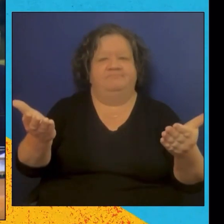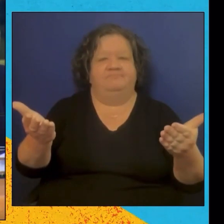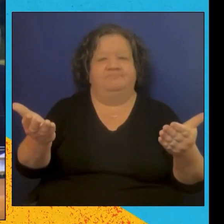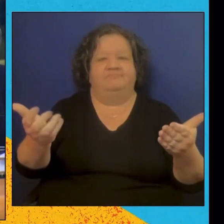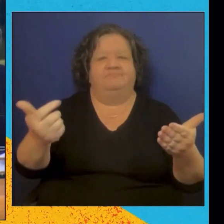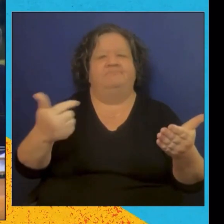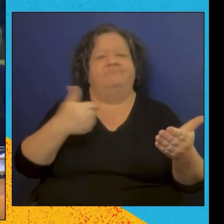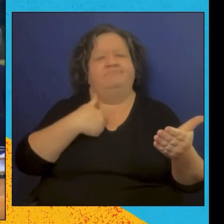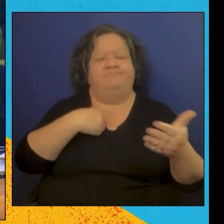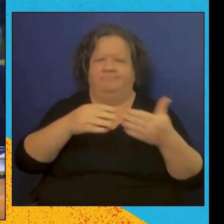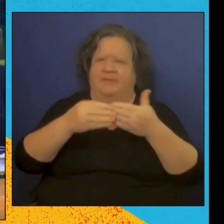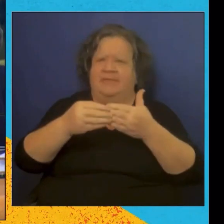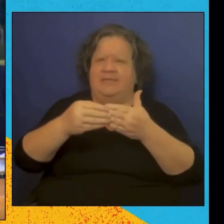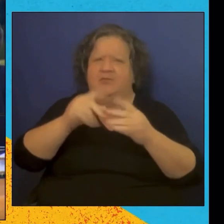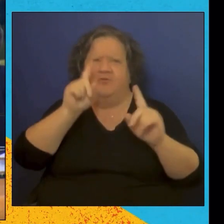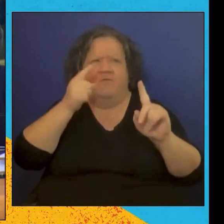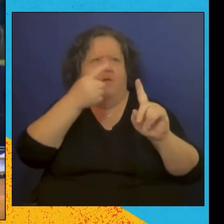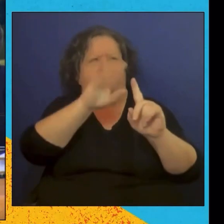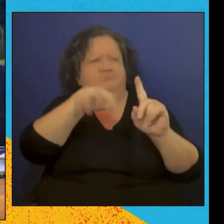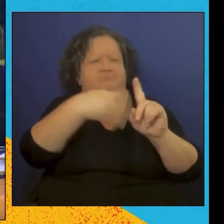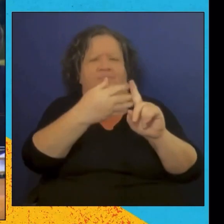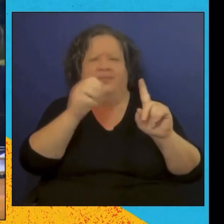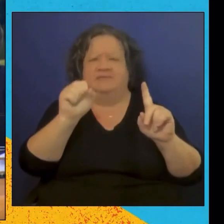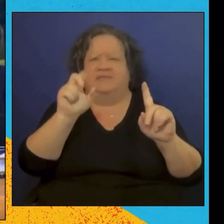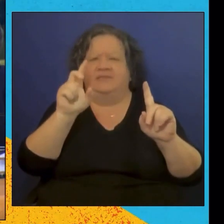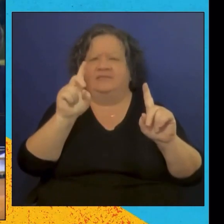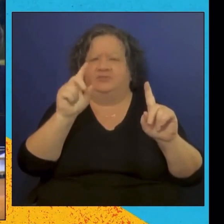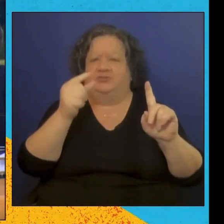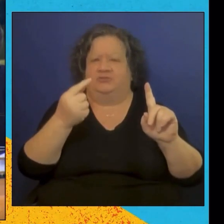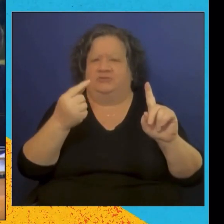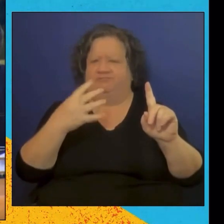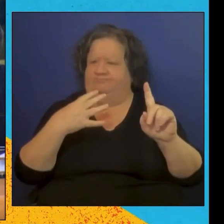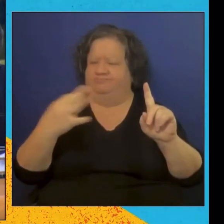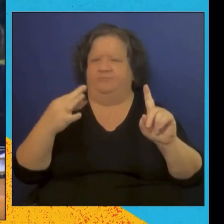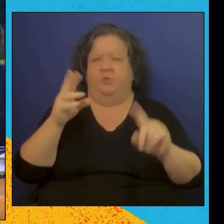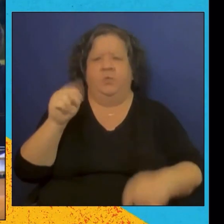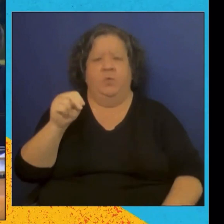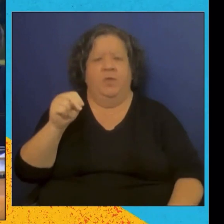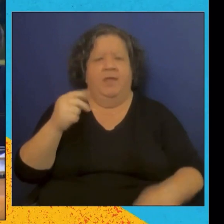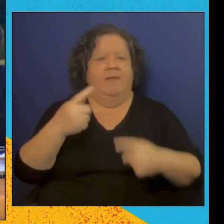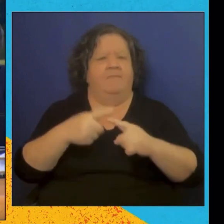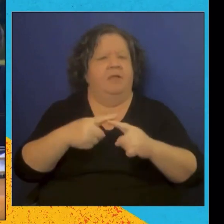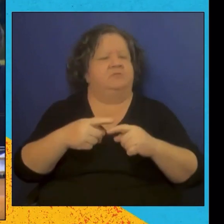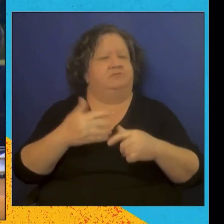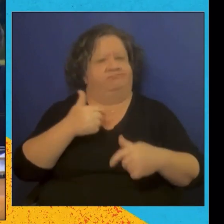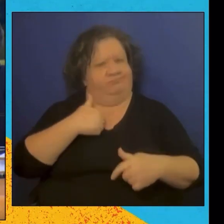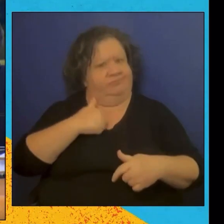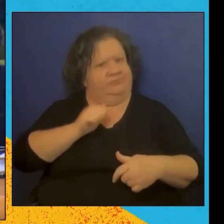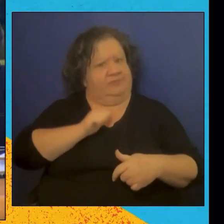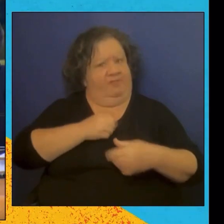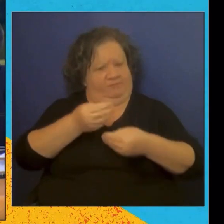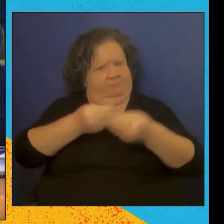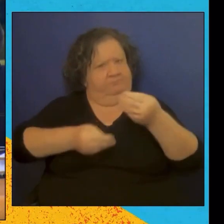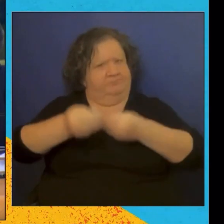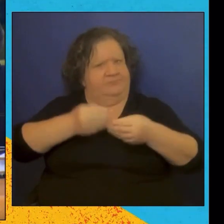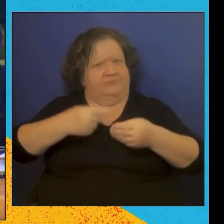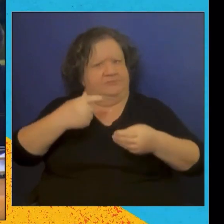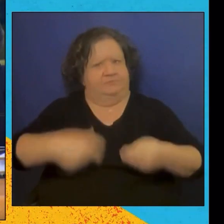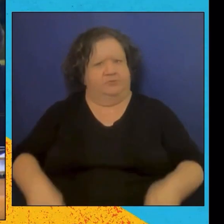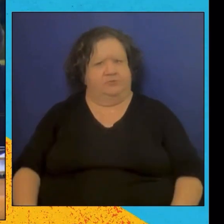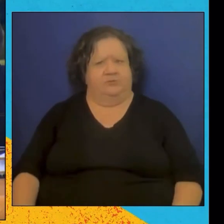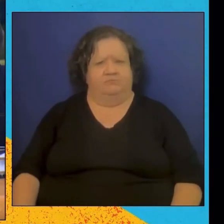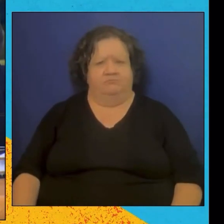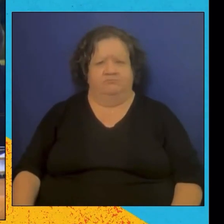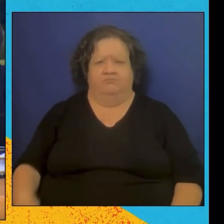Thank you very much for being me here. Transforming education for sustainable development can only be achieved with impact partnership.